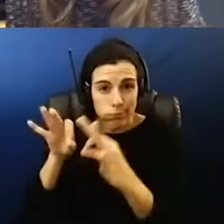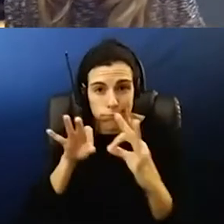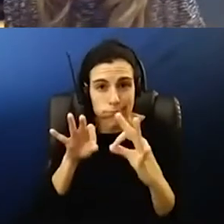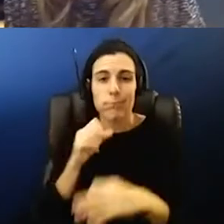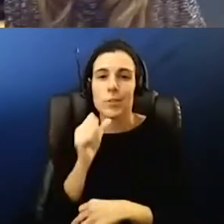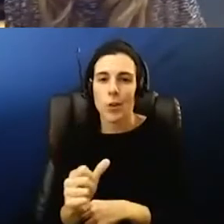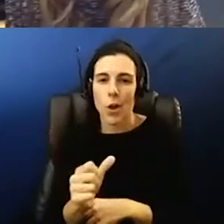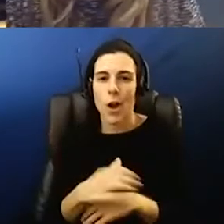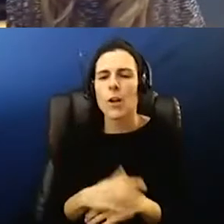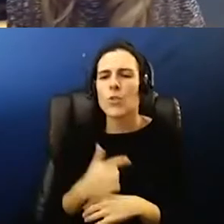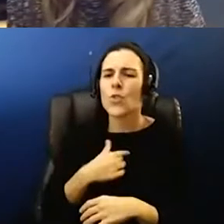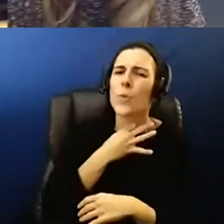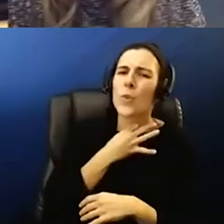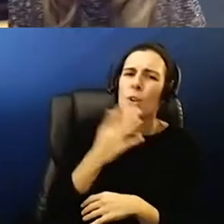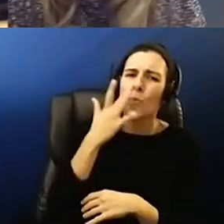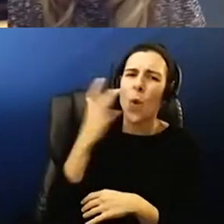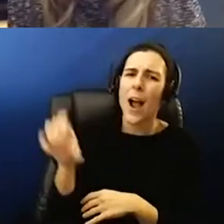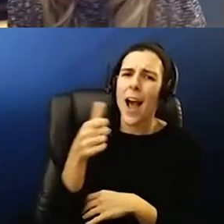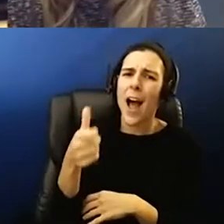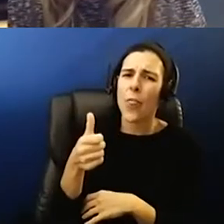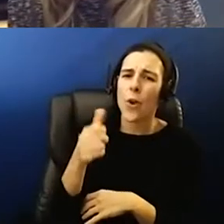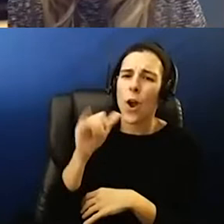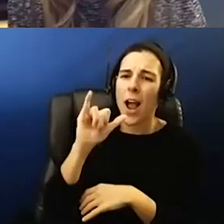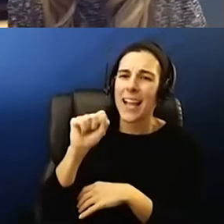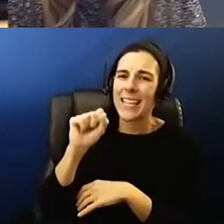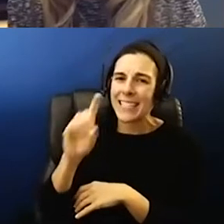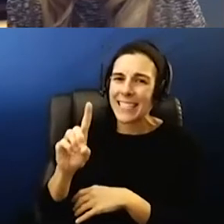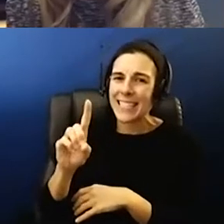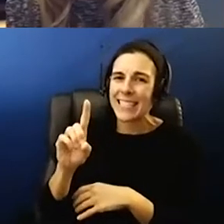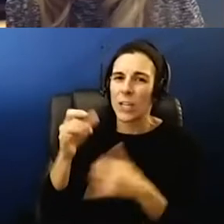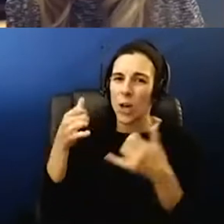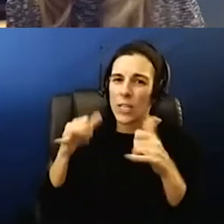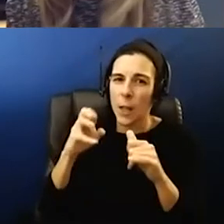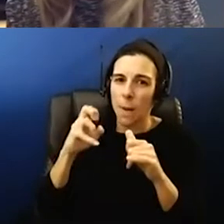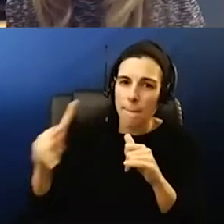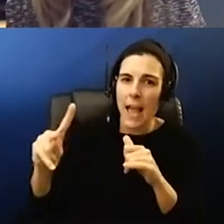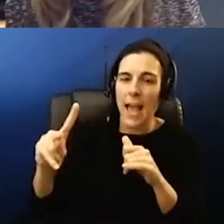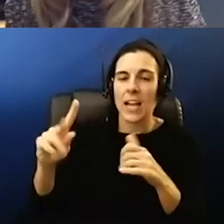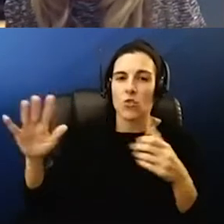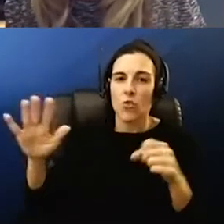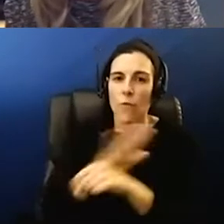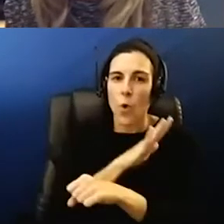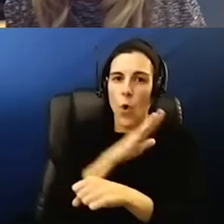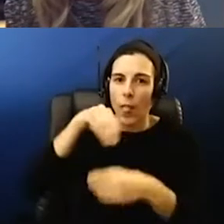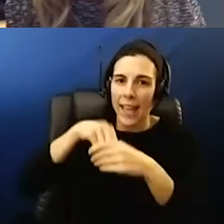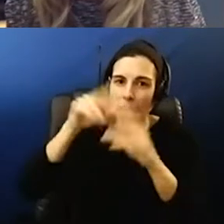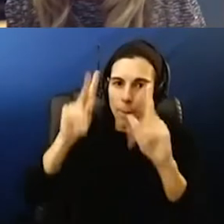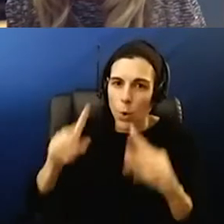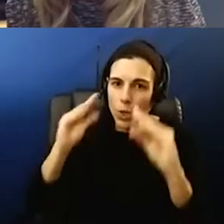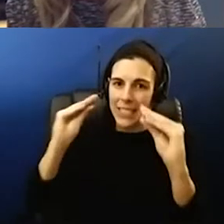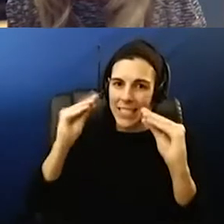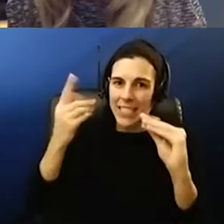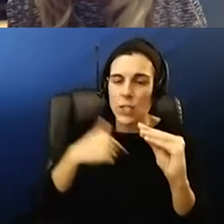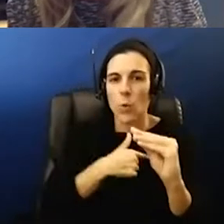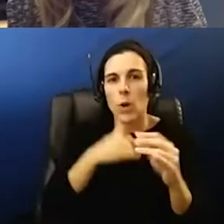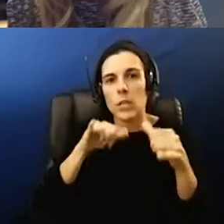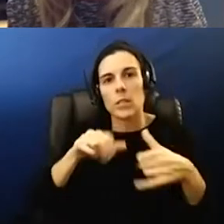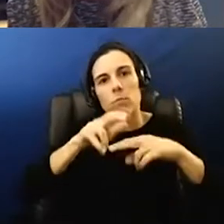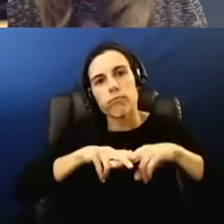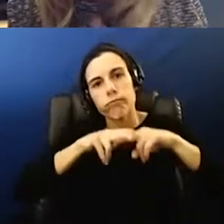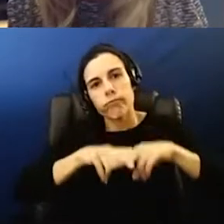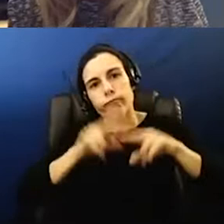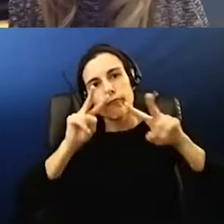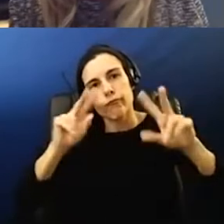saying wondering why other isds around round rock isd are back to full in-person teaching at the middle and high school level while we're still just having our kids sitting in front of their